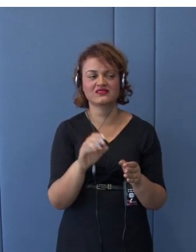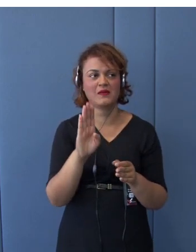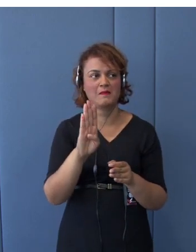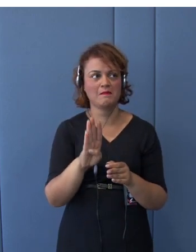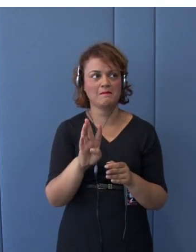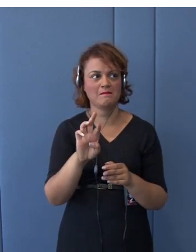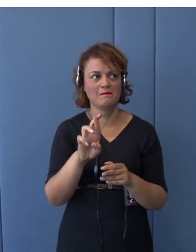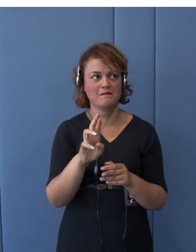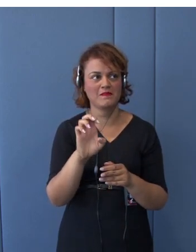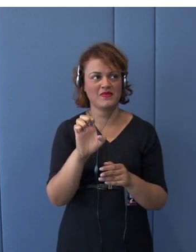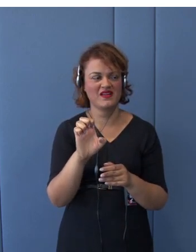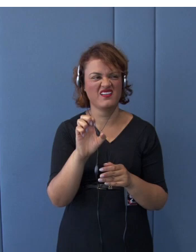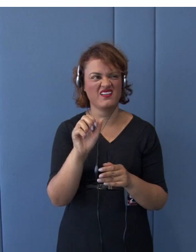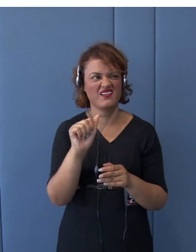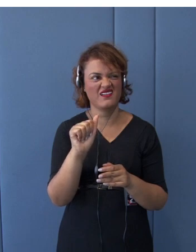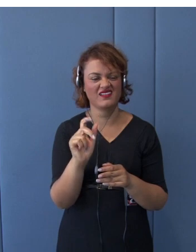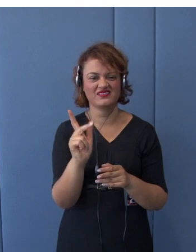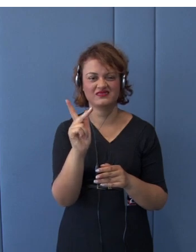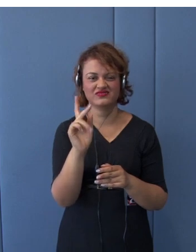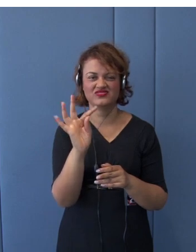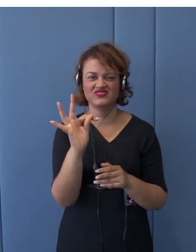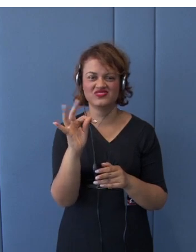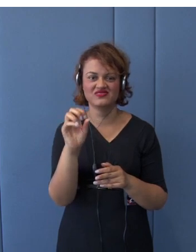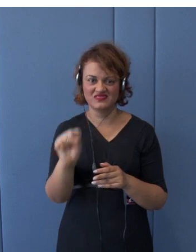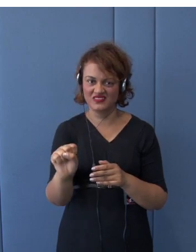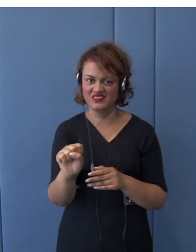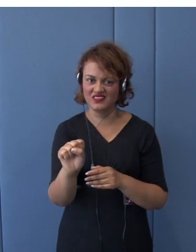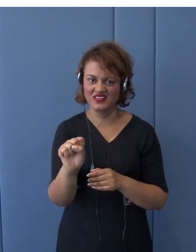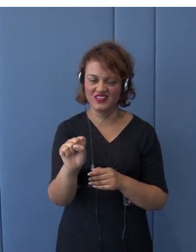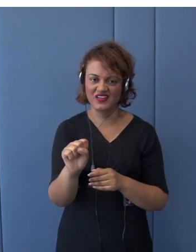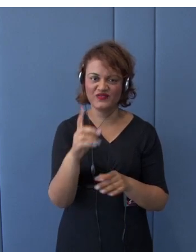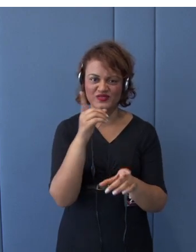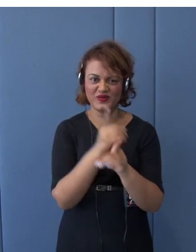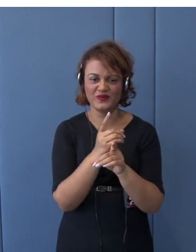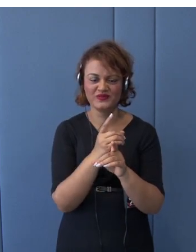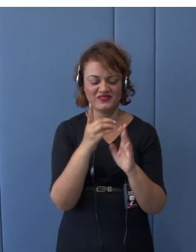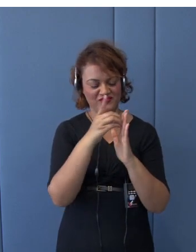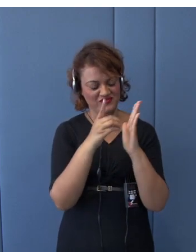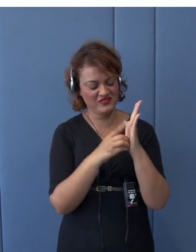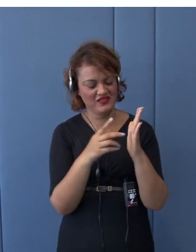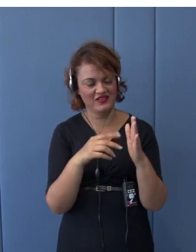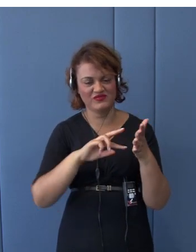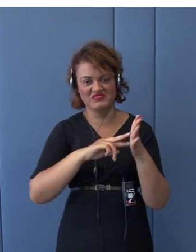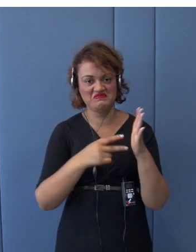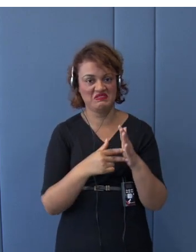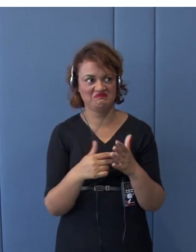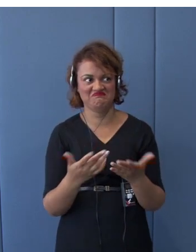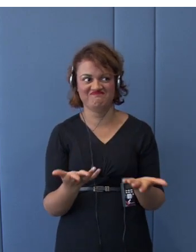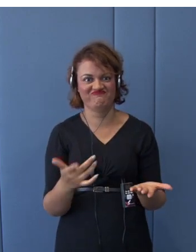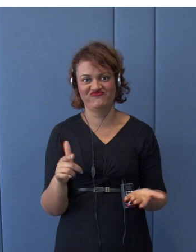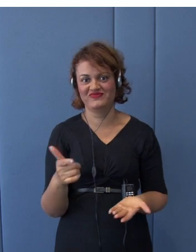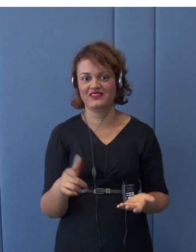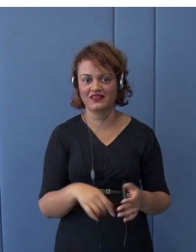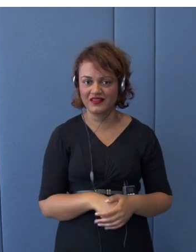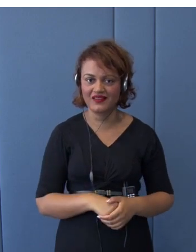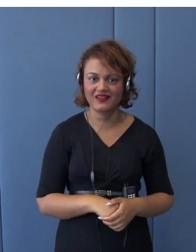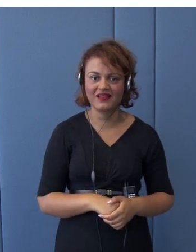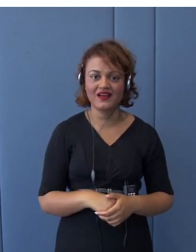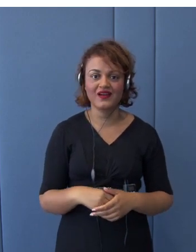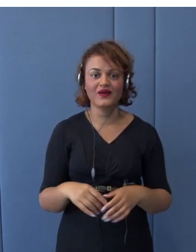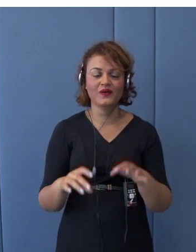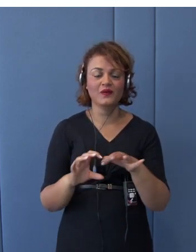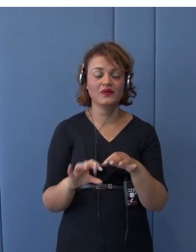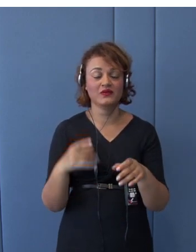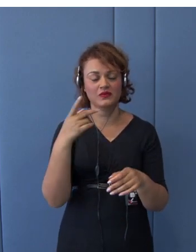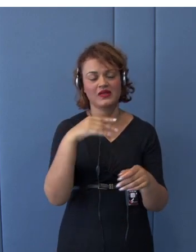leaving the European Union by United Kingdom, which has